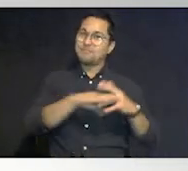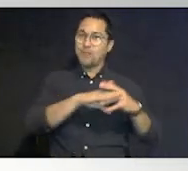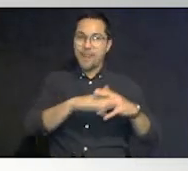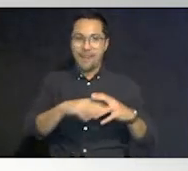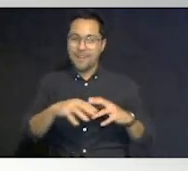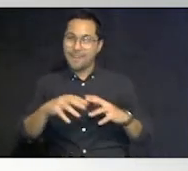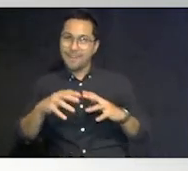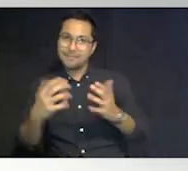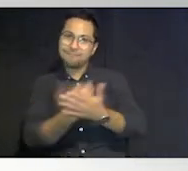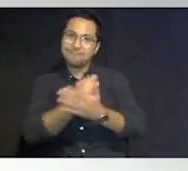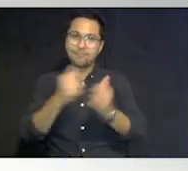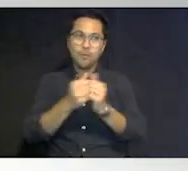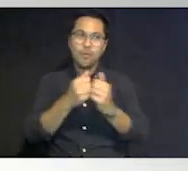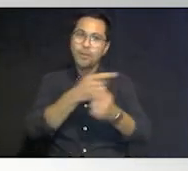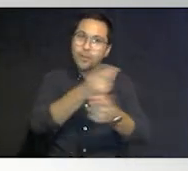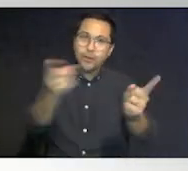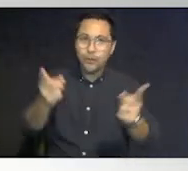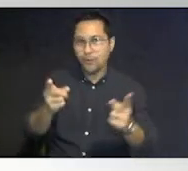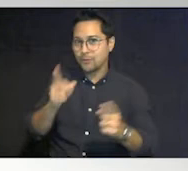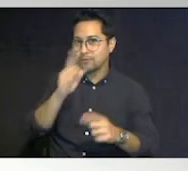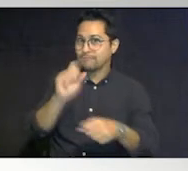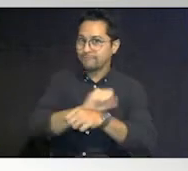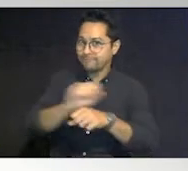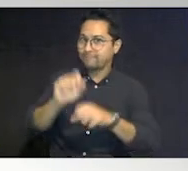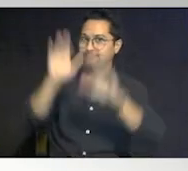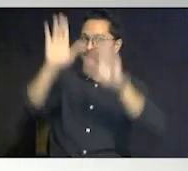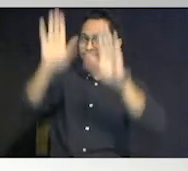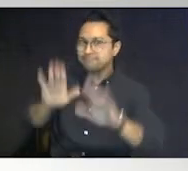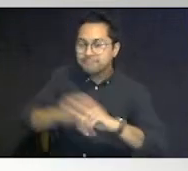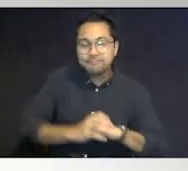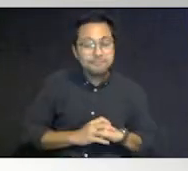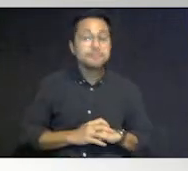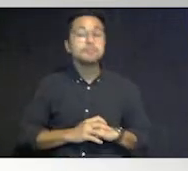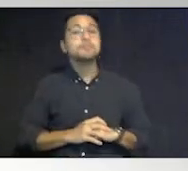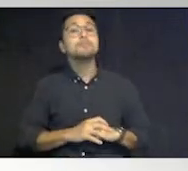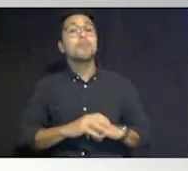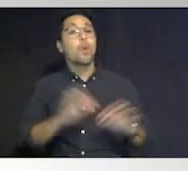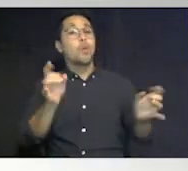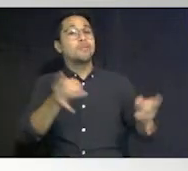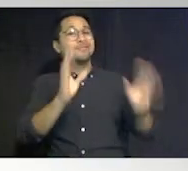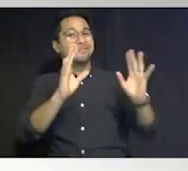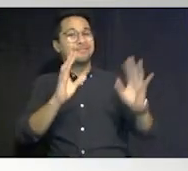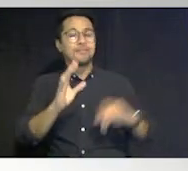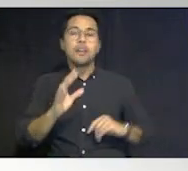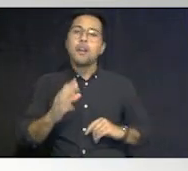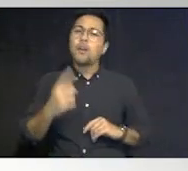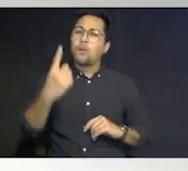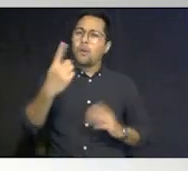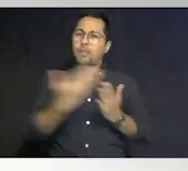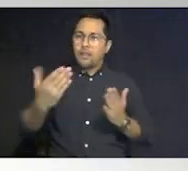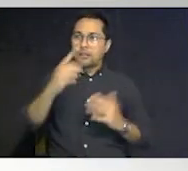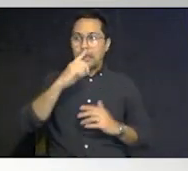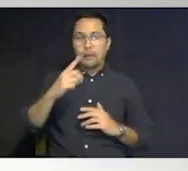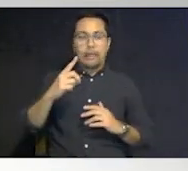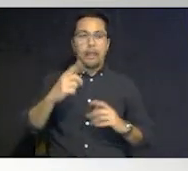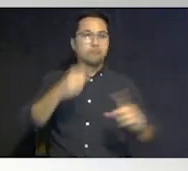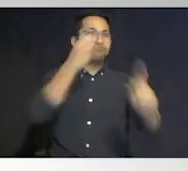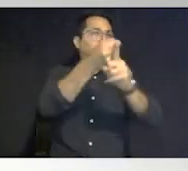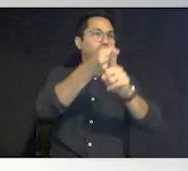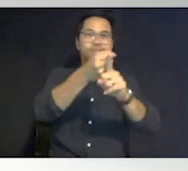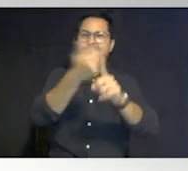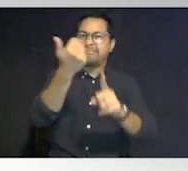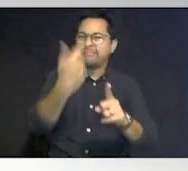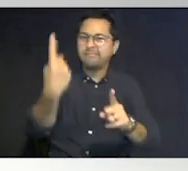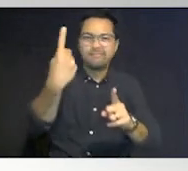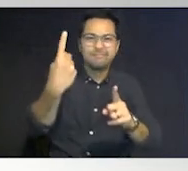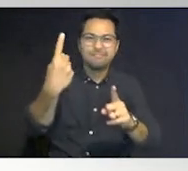you is truly a wonderful so disasters one thing to think about is that they're equal opportunity they they impact